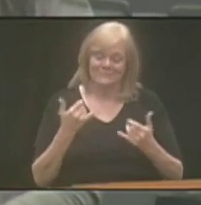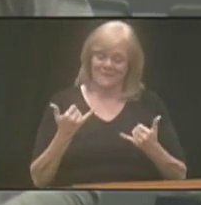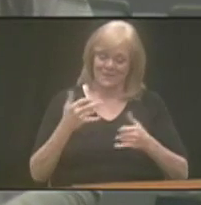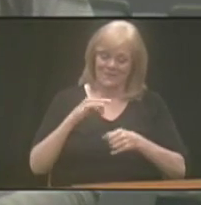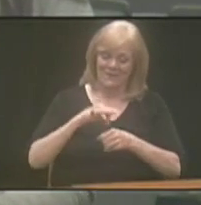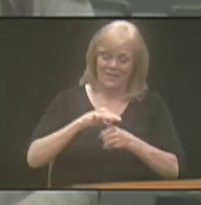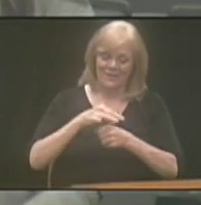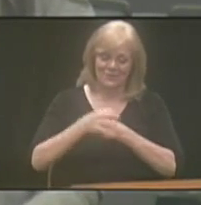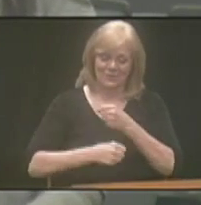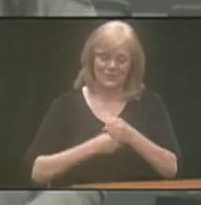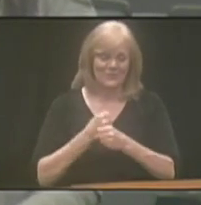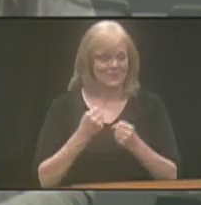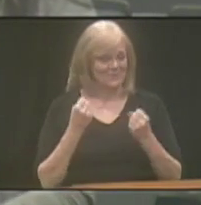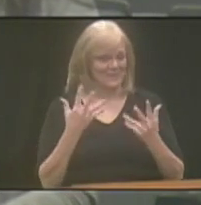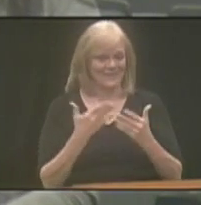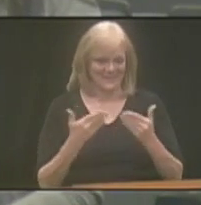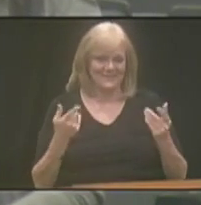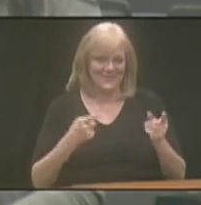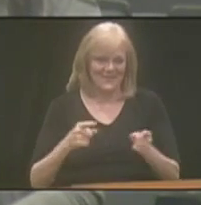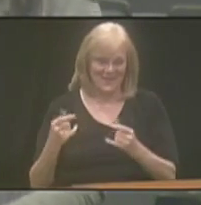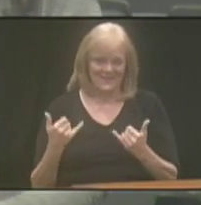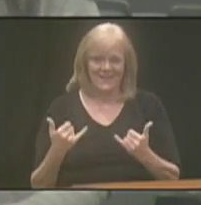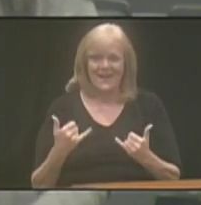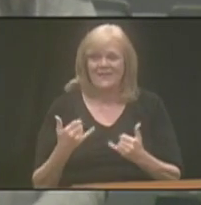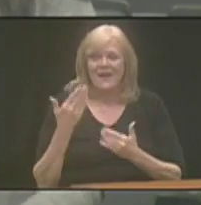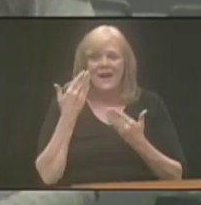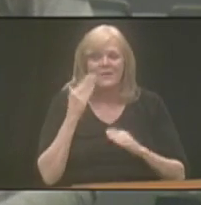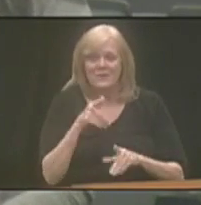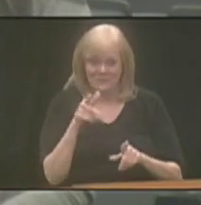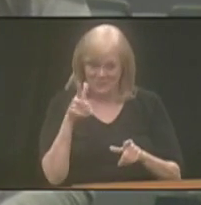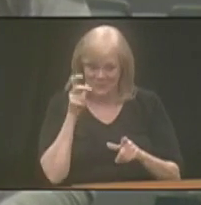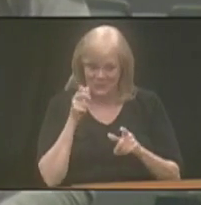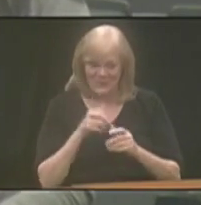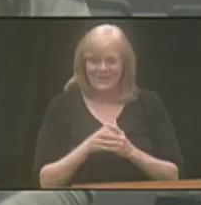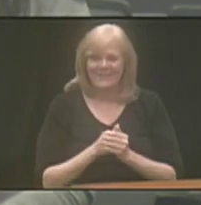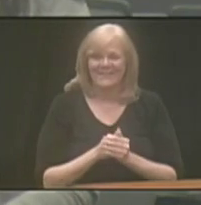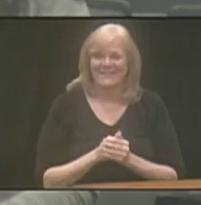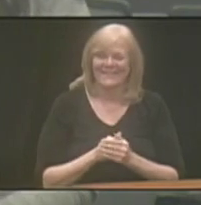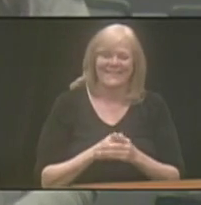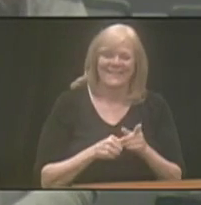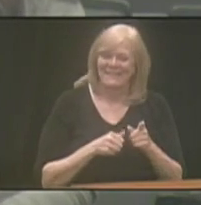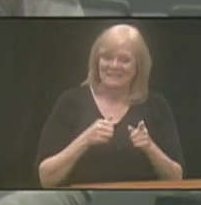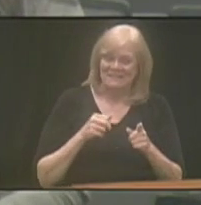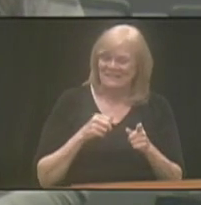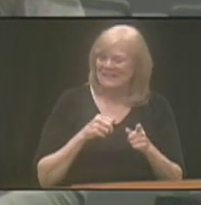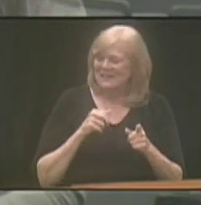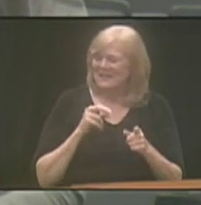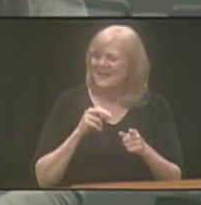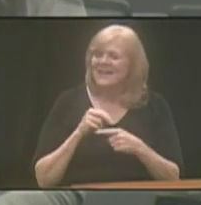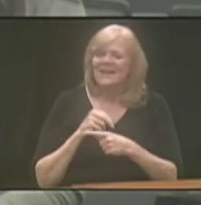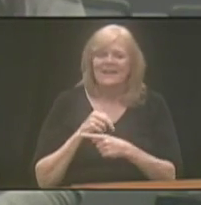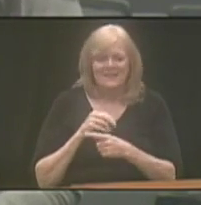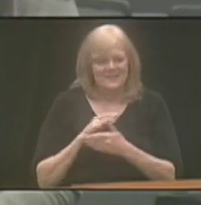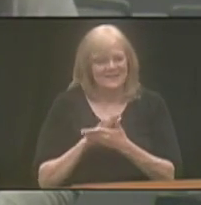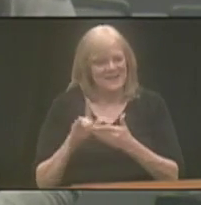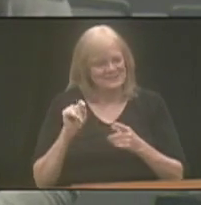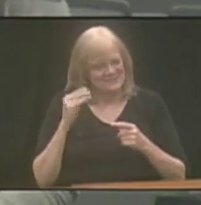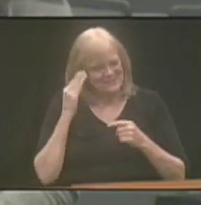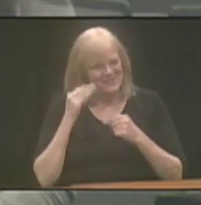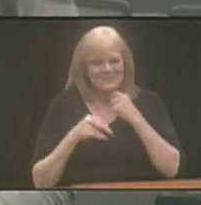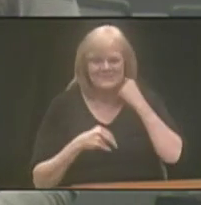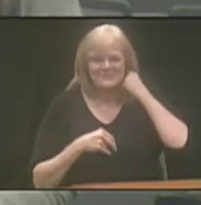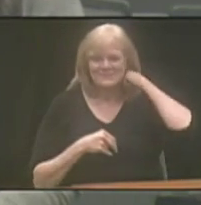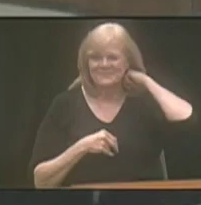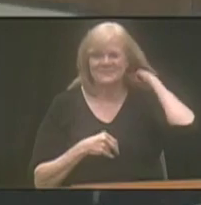year, so there's a lot of things going on right now. I don't know if you've heard, but there's a lot going on. The debate's tonight. Yeah.